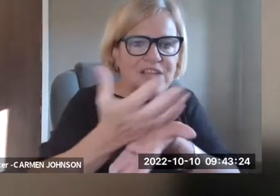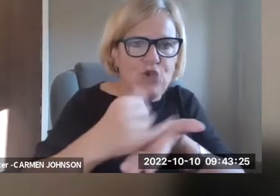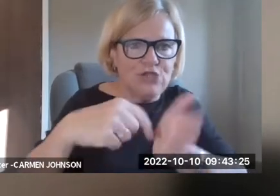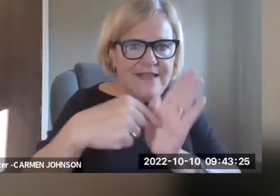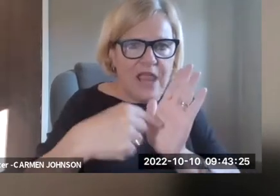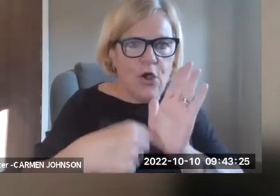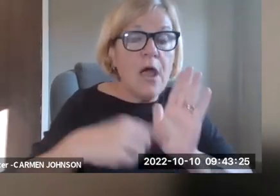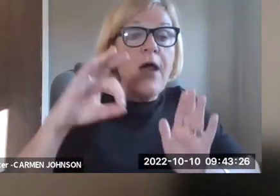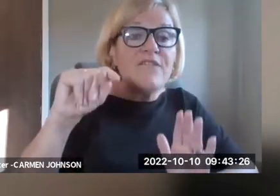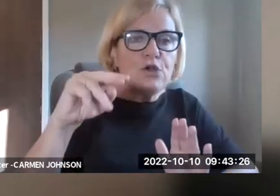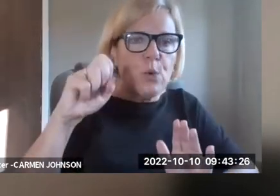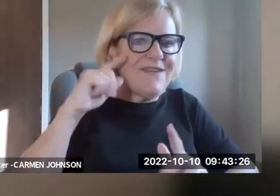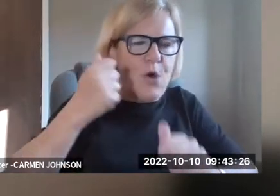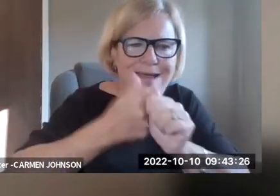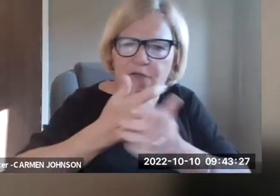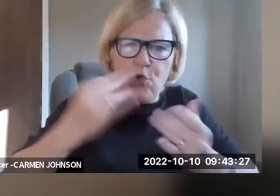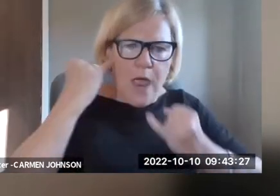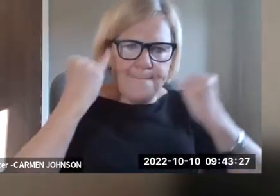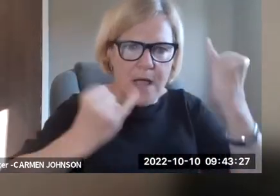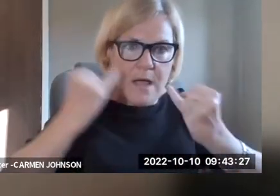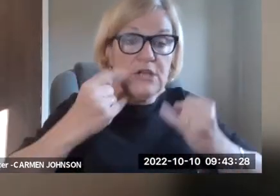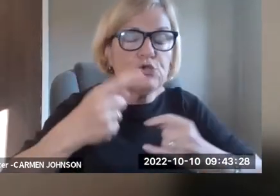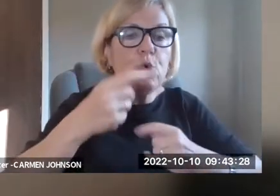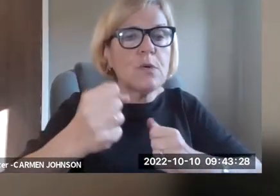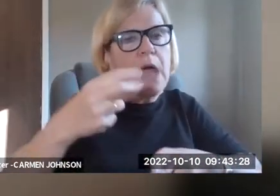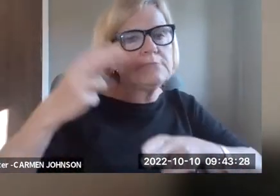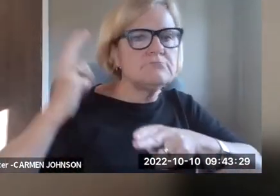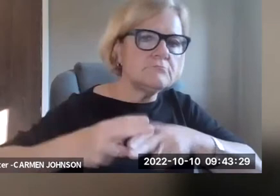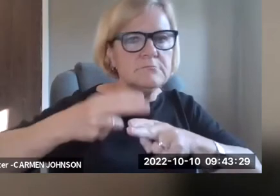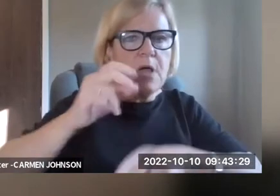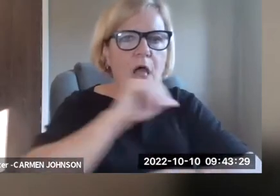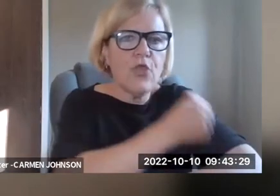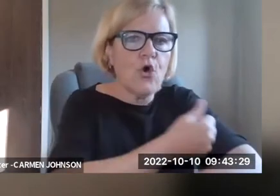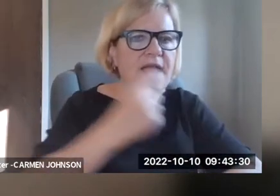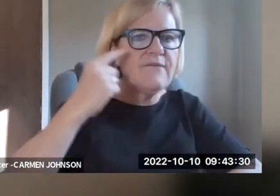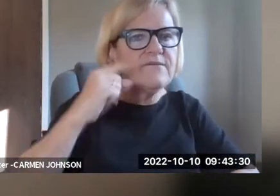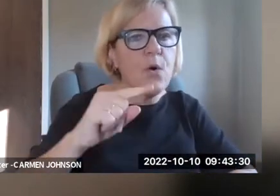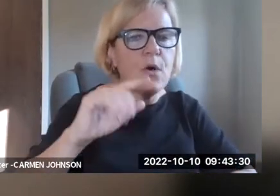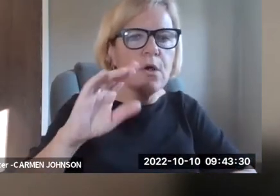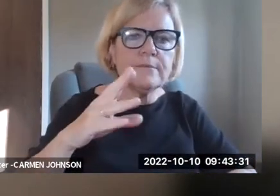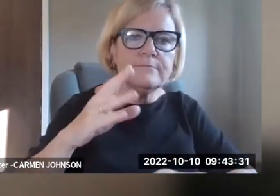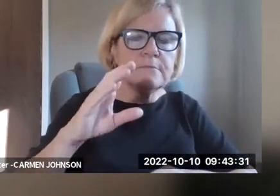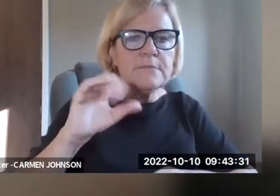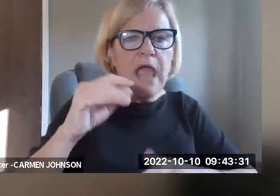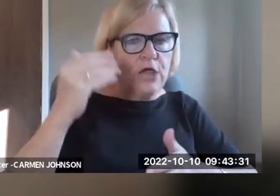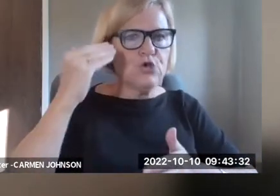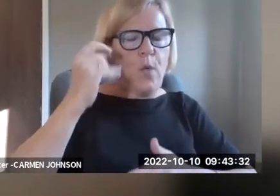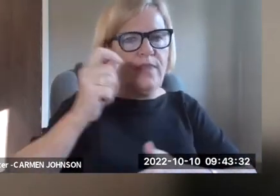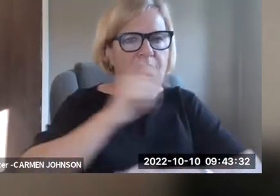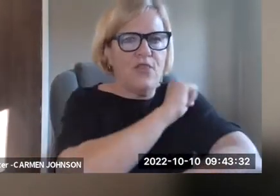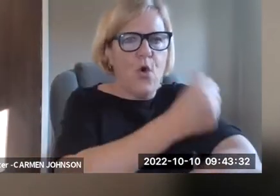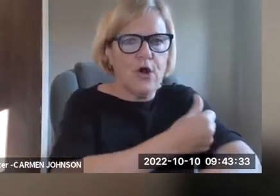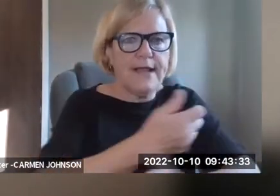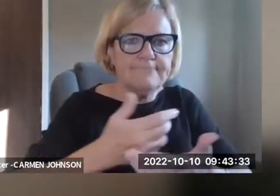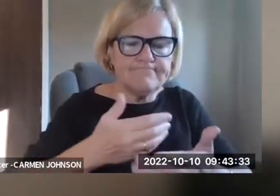to reference it. There's, um, last time I looked like 300 pages on exhaustion in their footnotes for every possible thing you could imagine